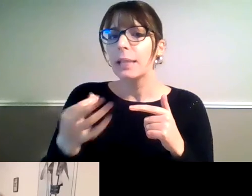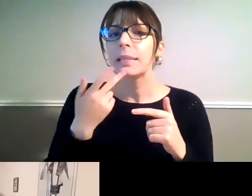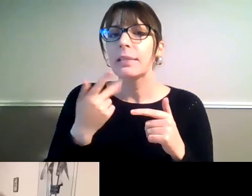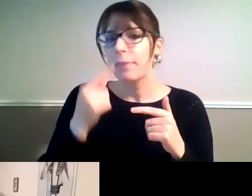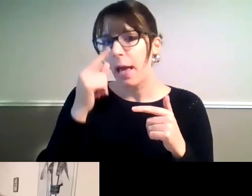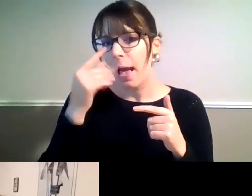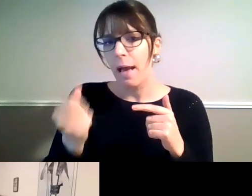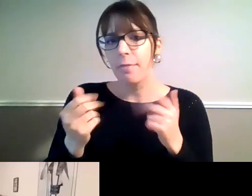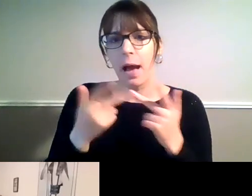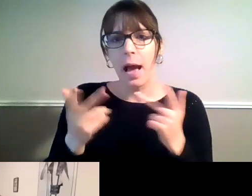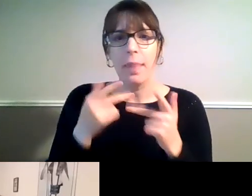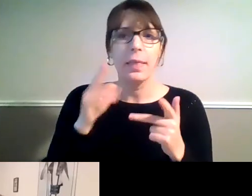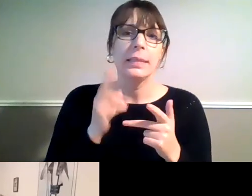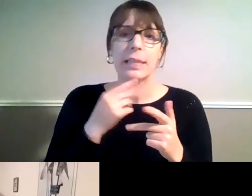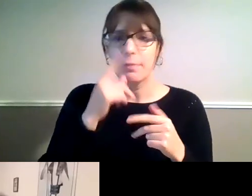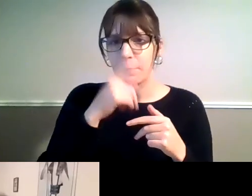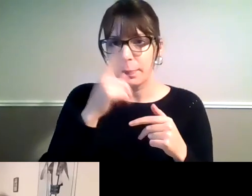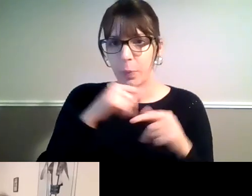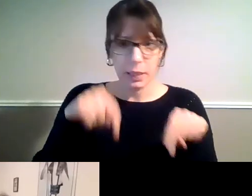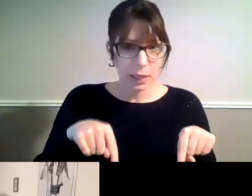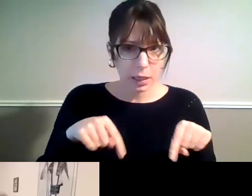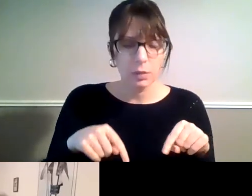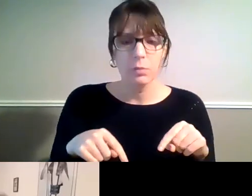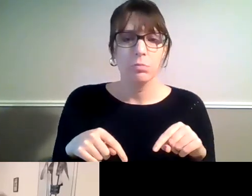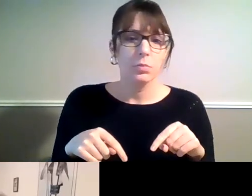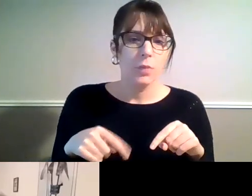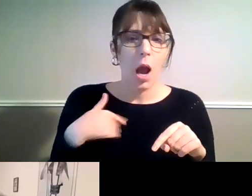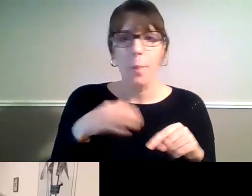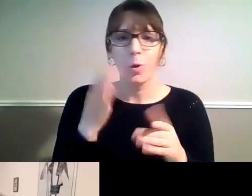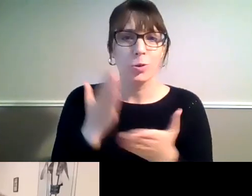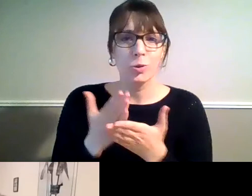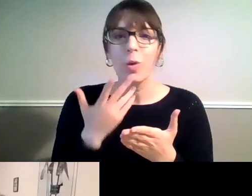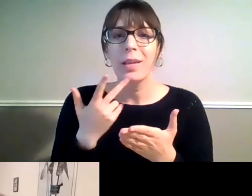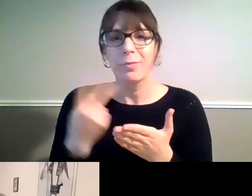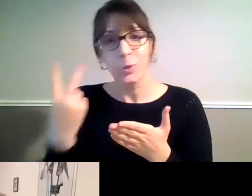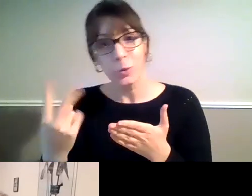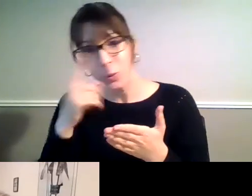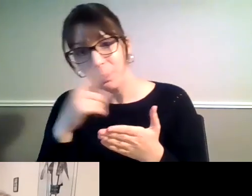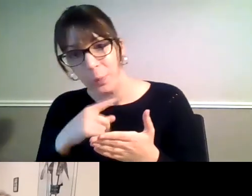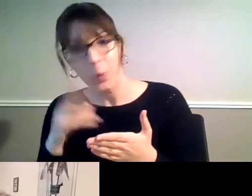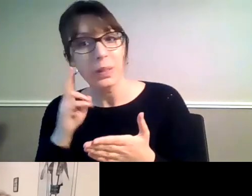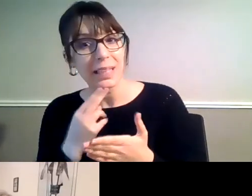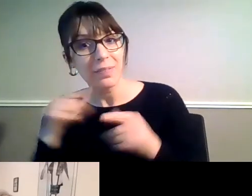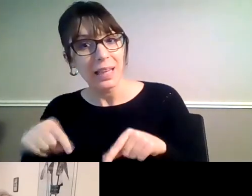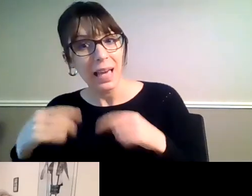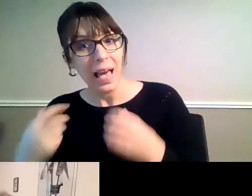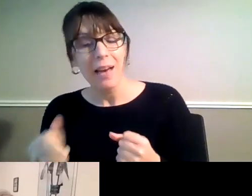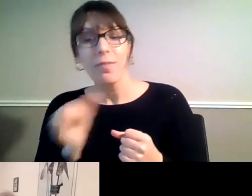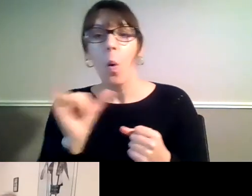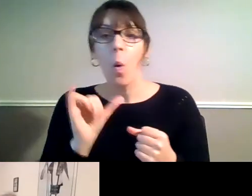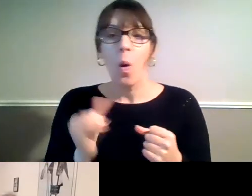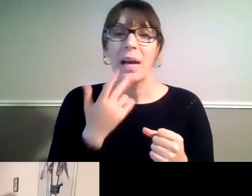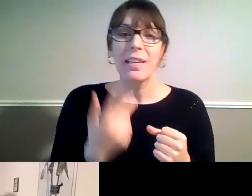here. It might be two people or the same person. We're just not clear on that because there's two names coming up. And they're just reflecting that